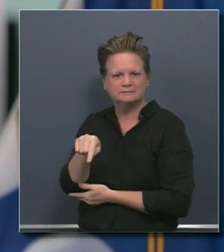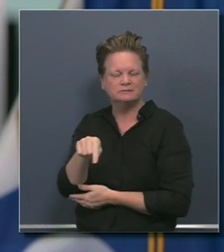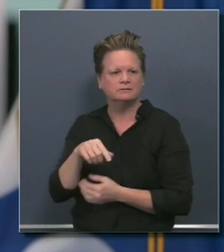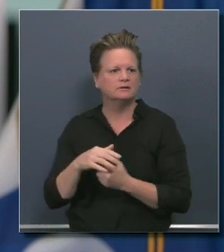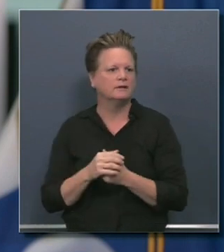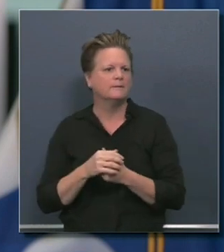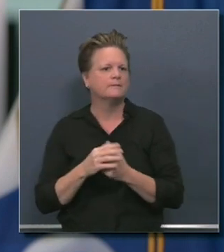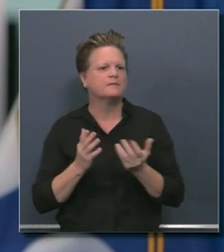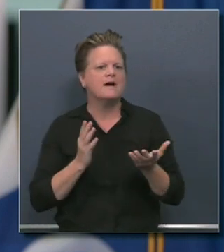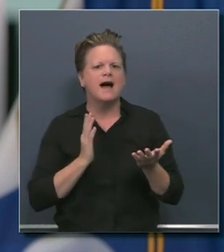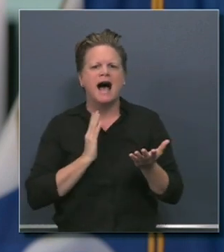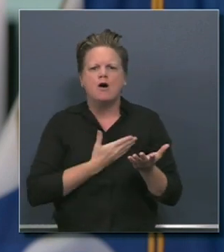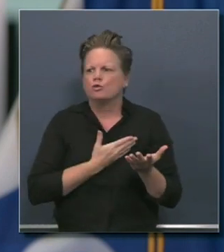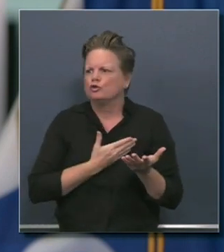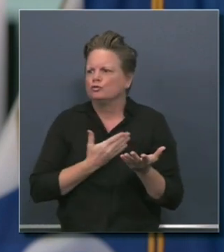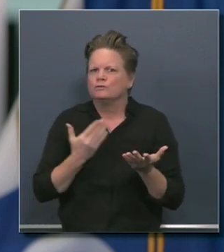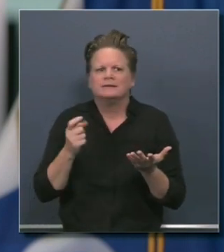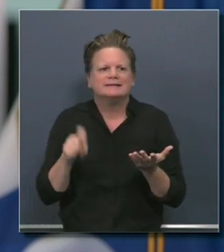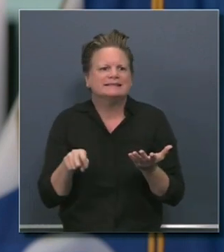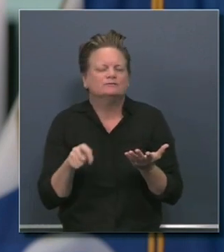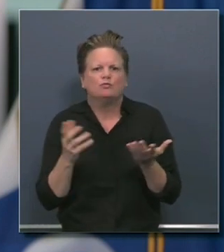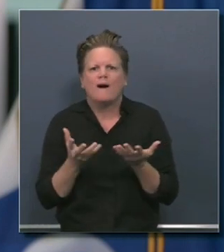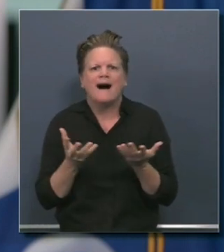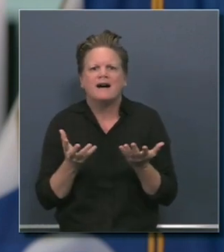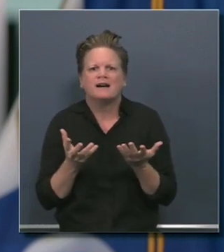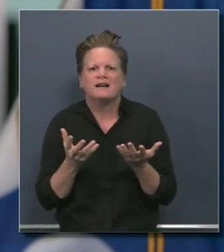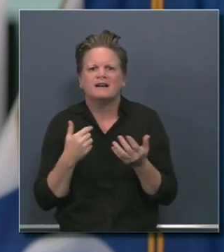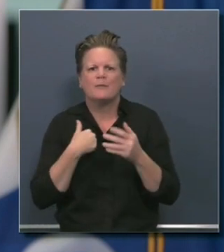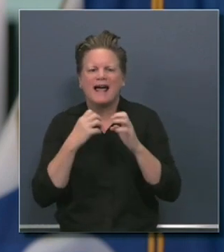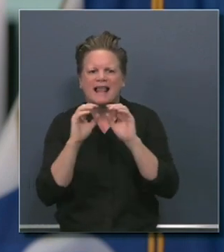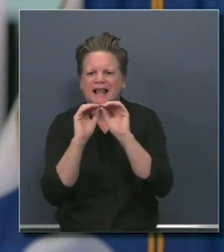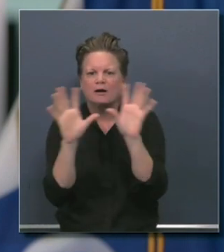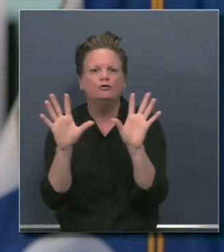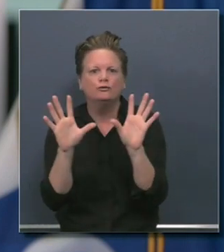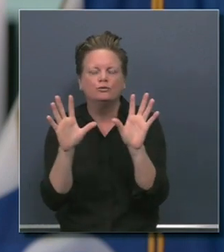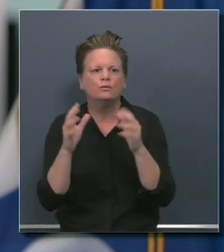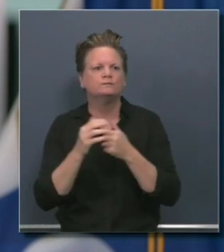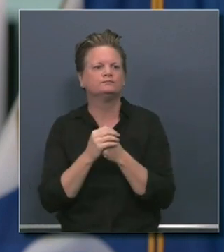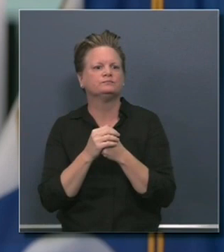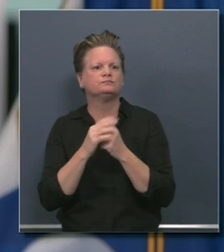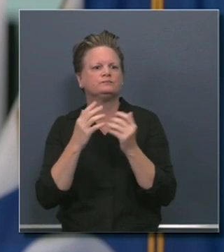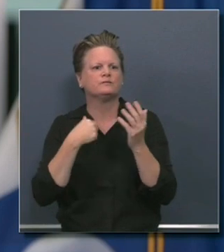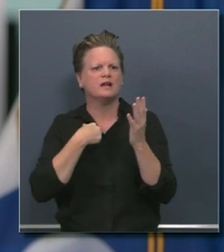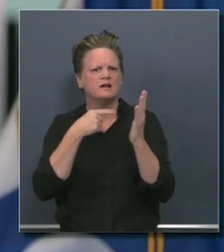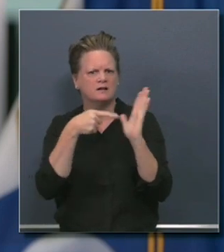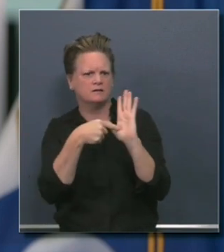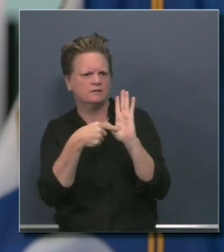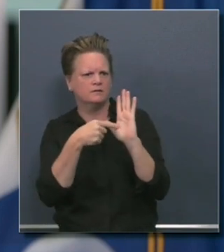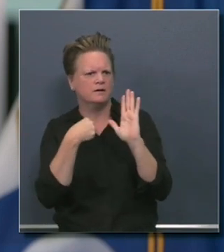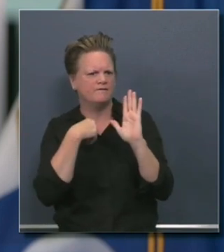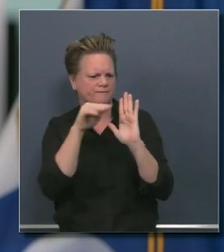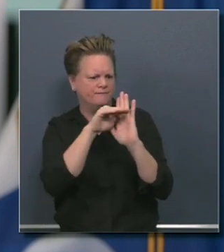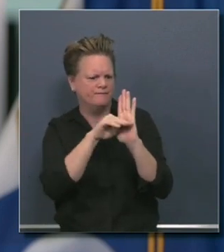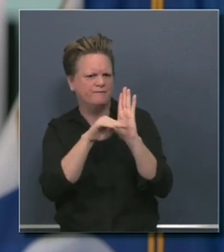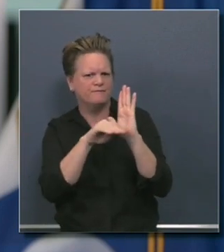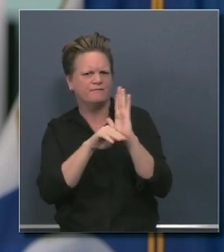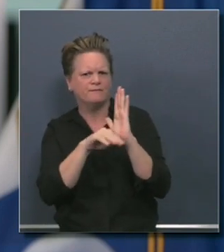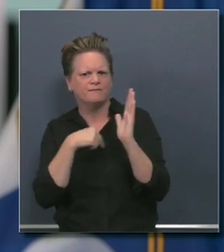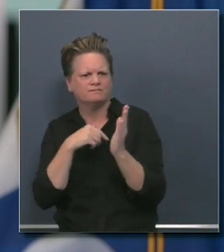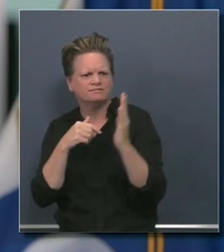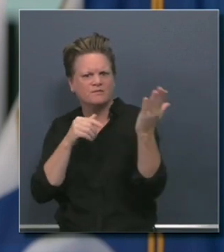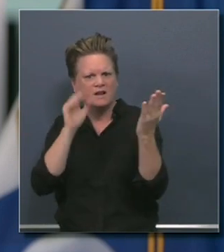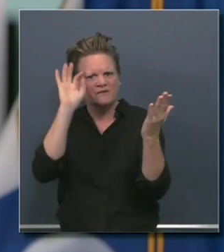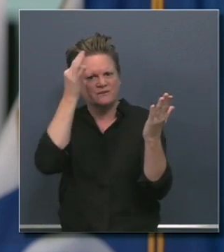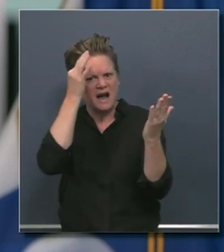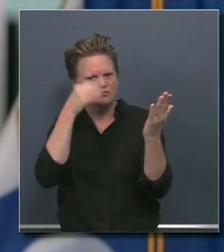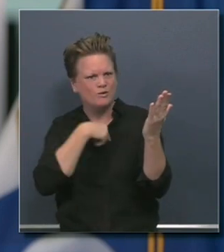and put to light and put into writing our hope and expectation of support from the federal government.